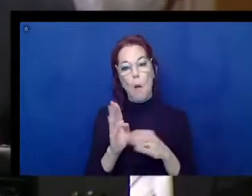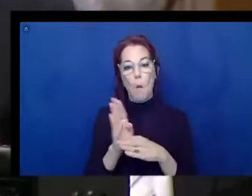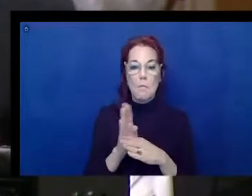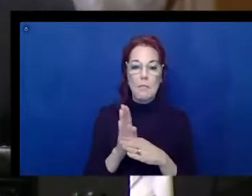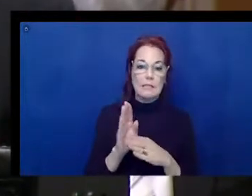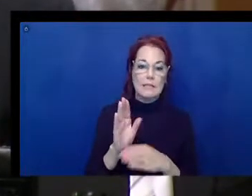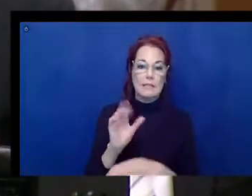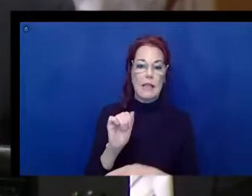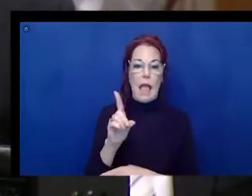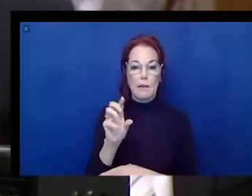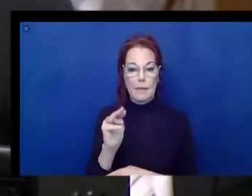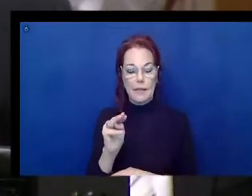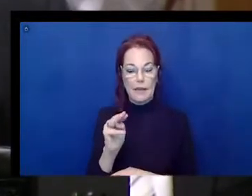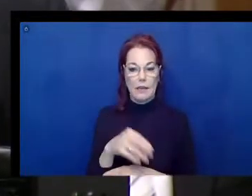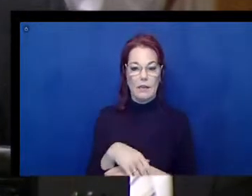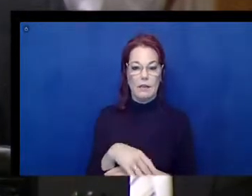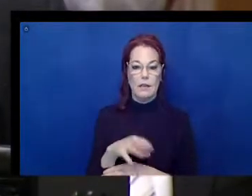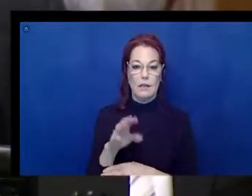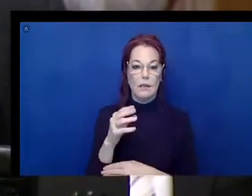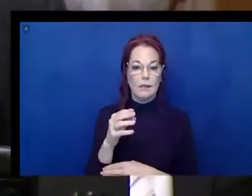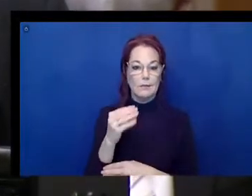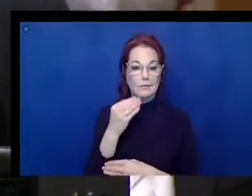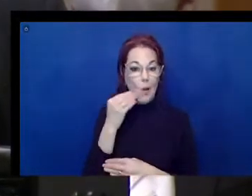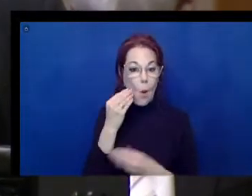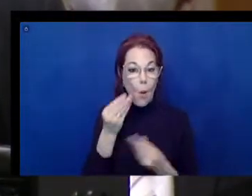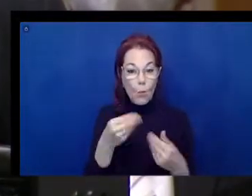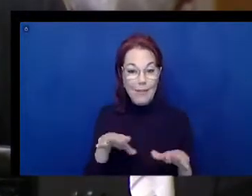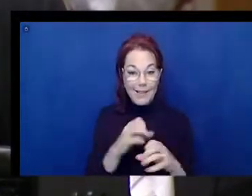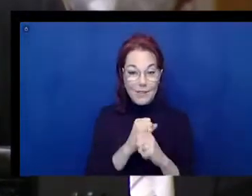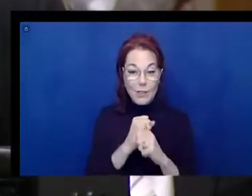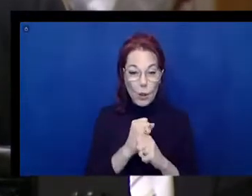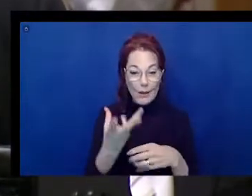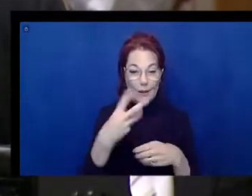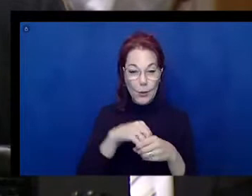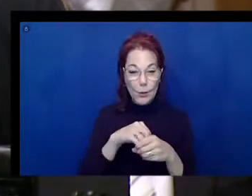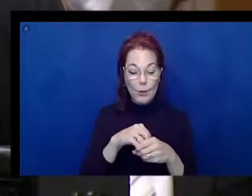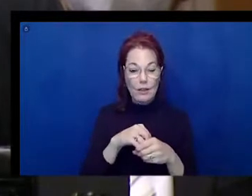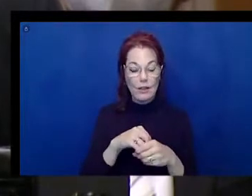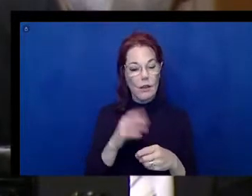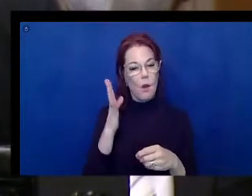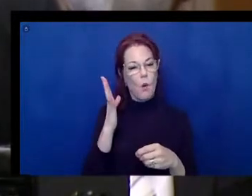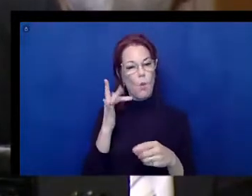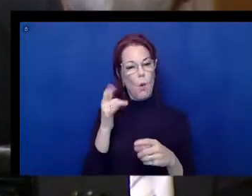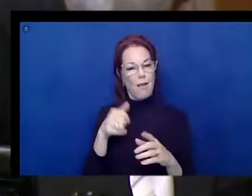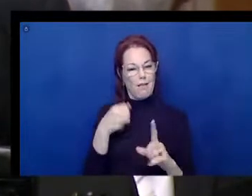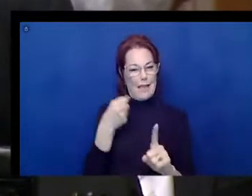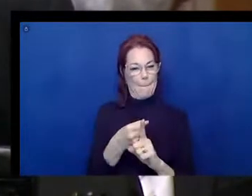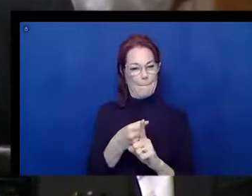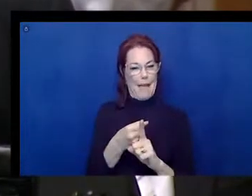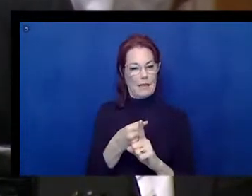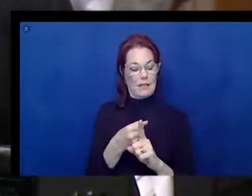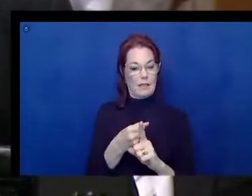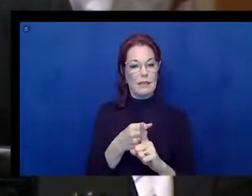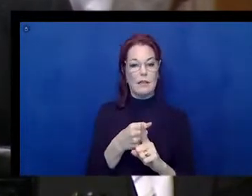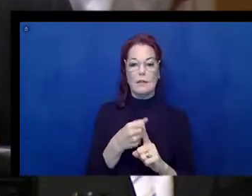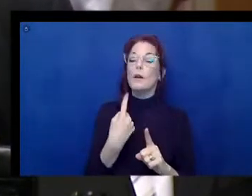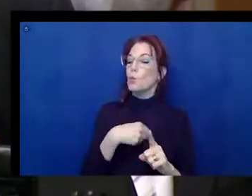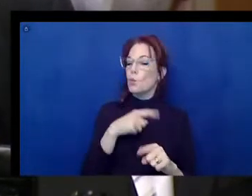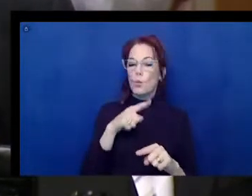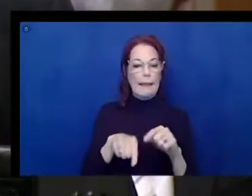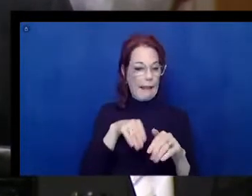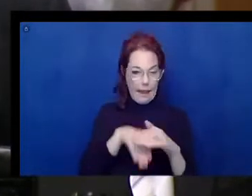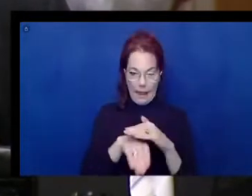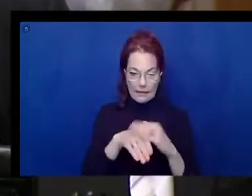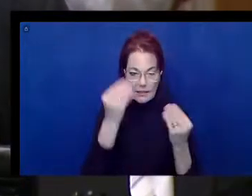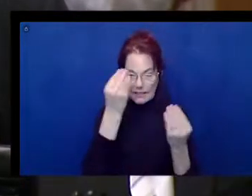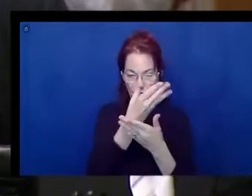and also even Homeland Security. And the reason that it's impacting is not just because we can't access the information and services, but also